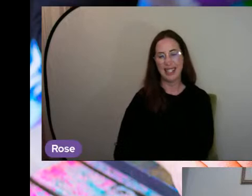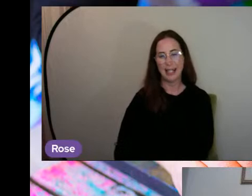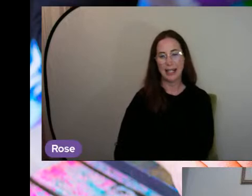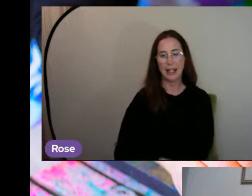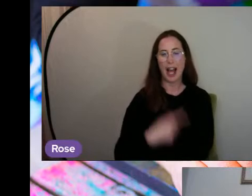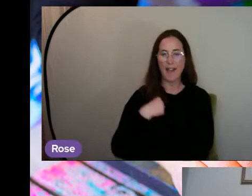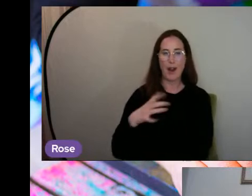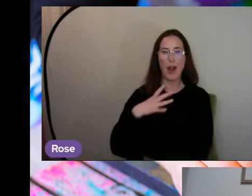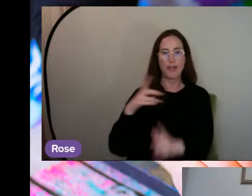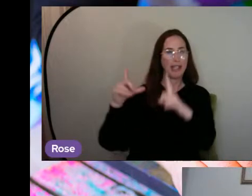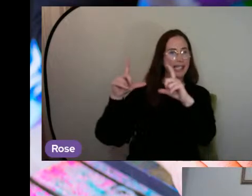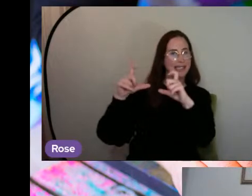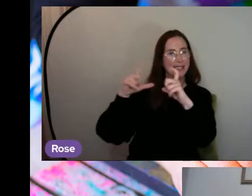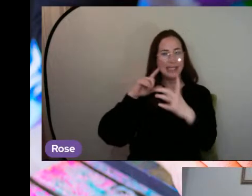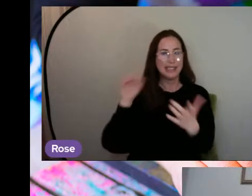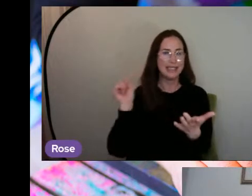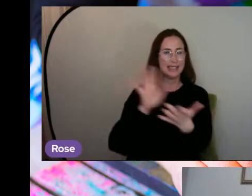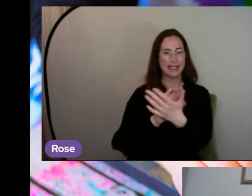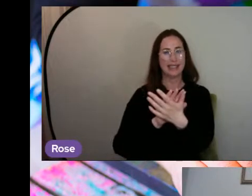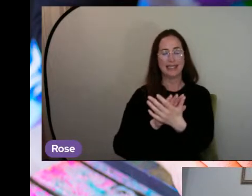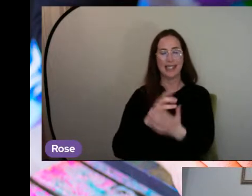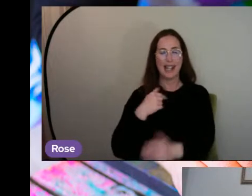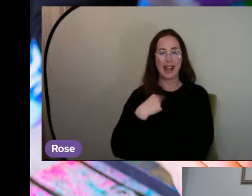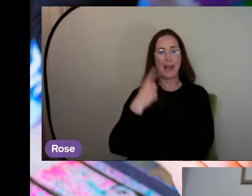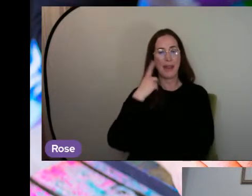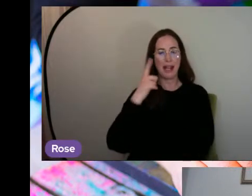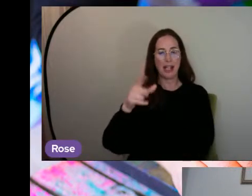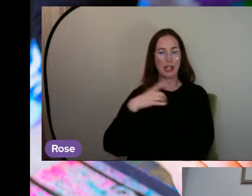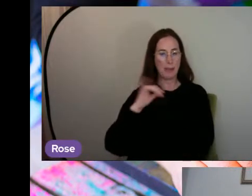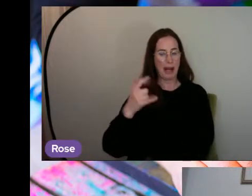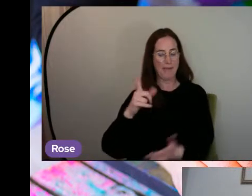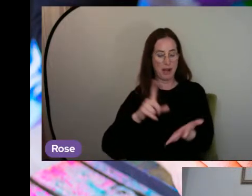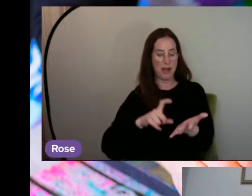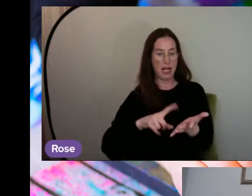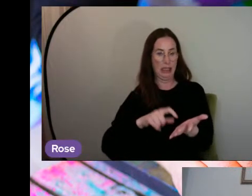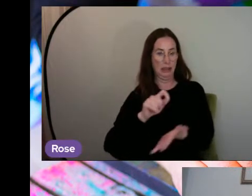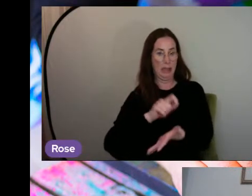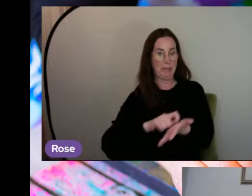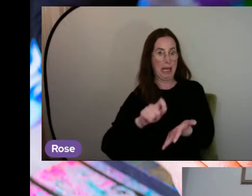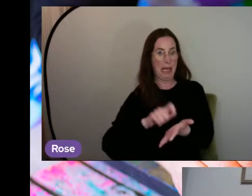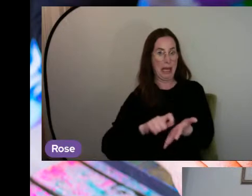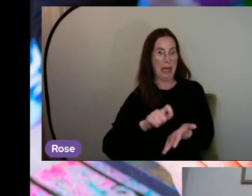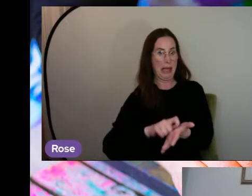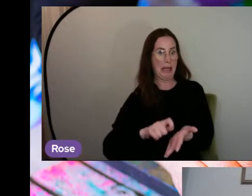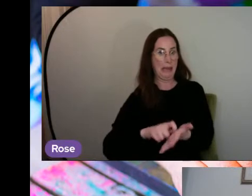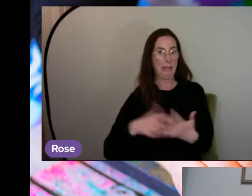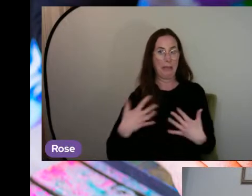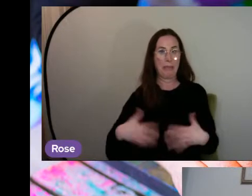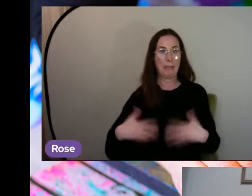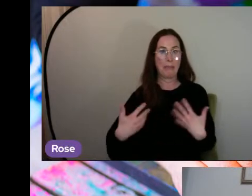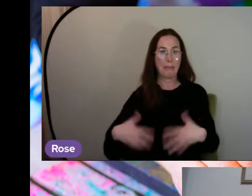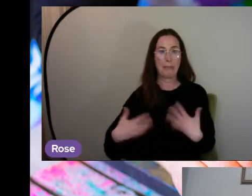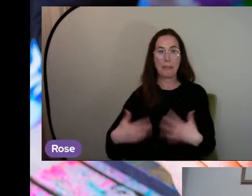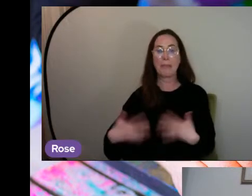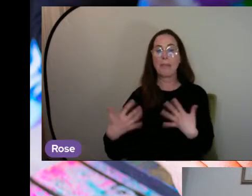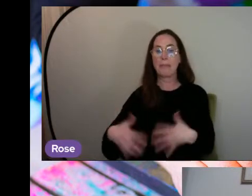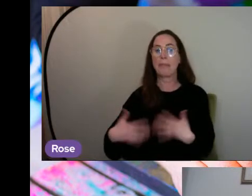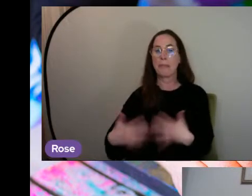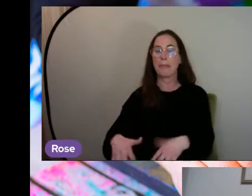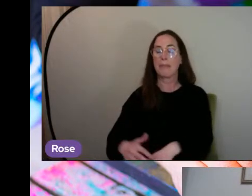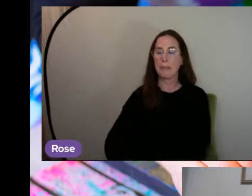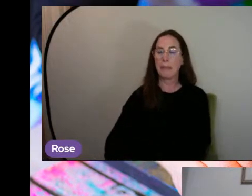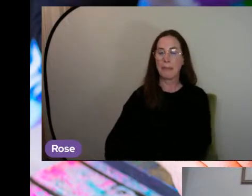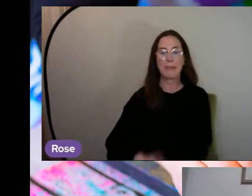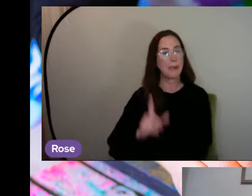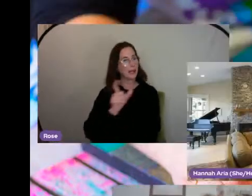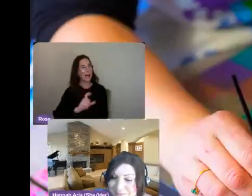Well, I think you're in the runnings for a hand sanitising spray pen, potentially. Oh, wow. So, keep running your